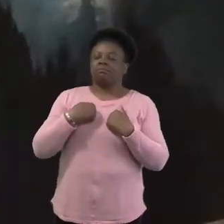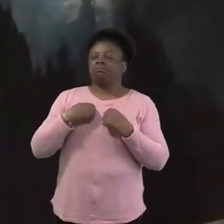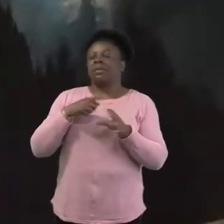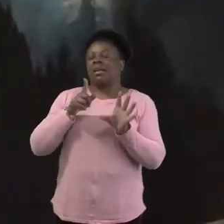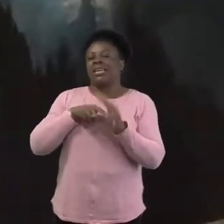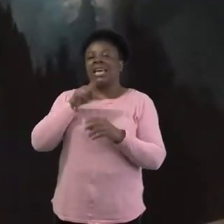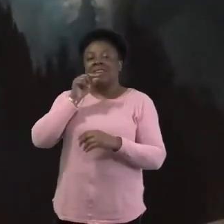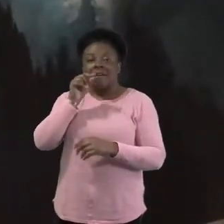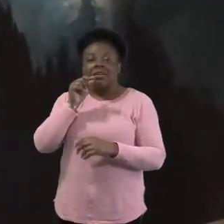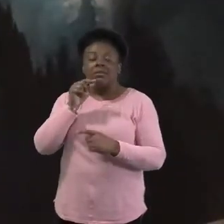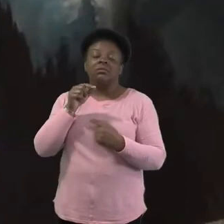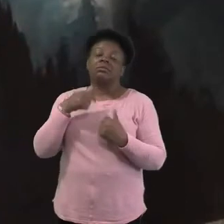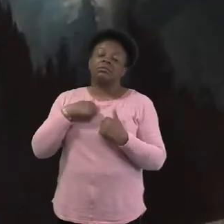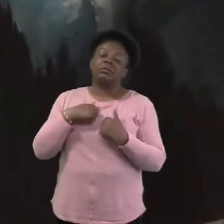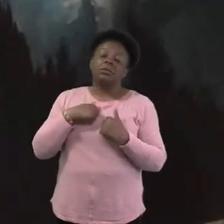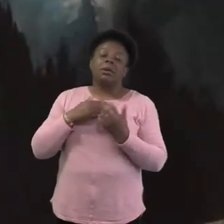um,